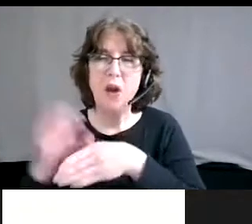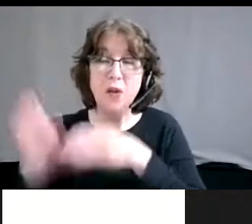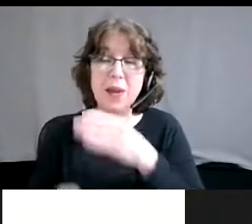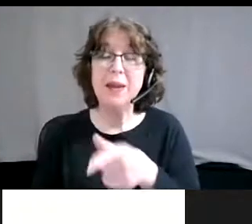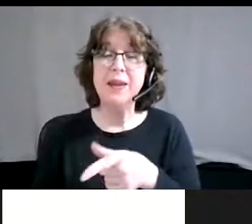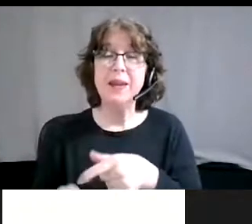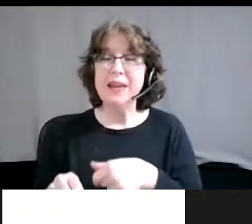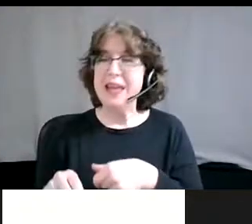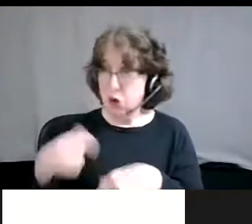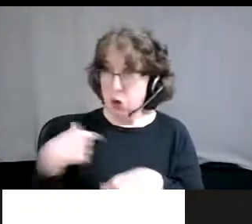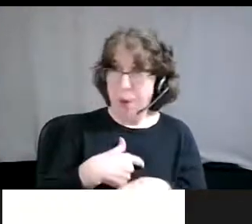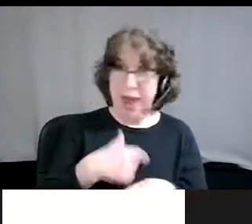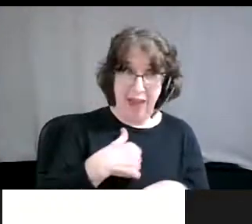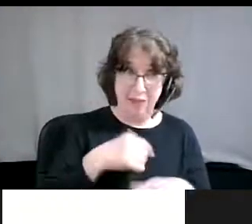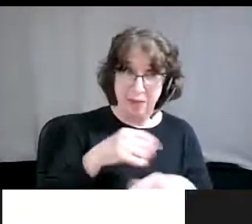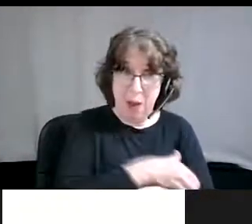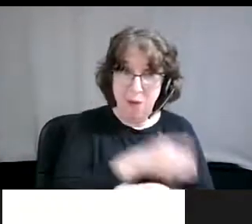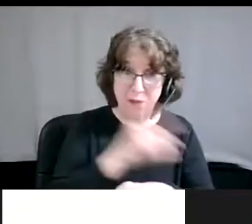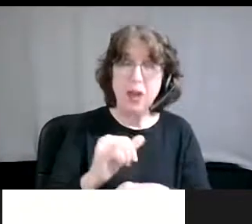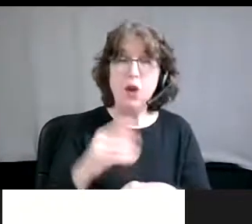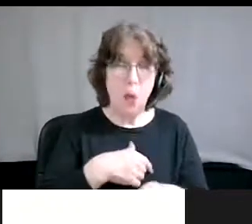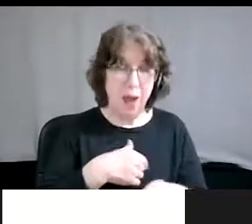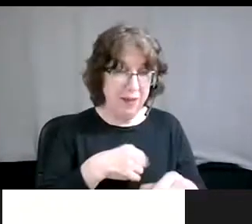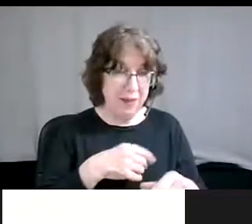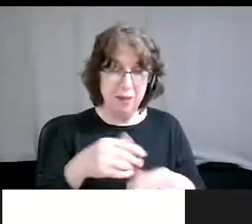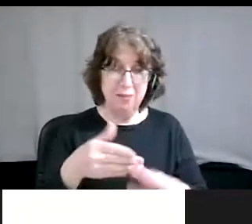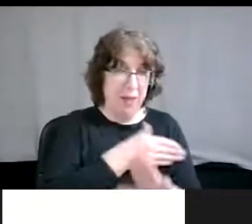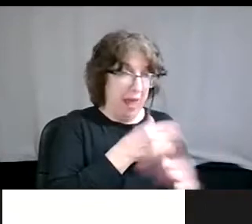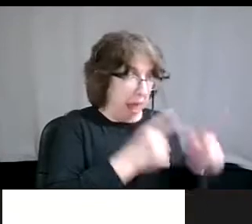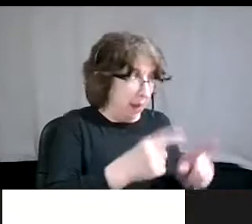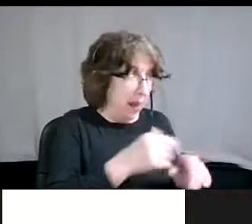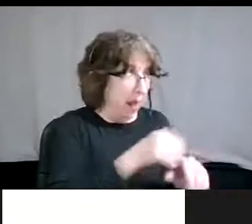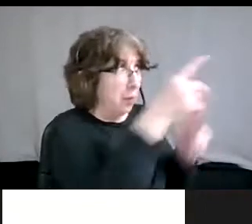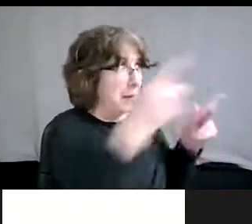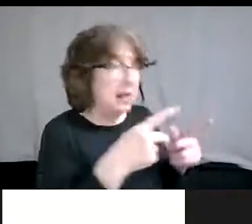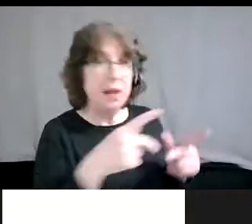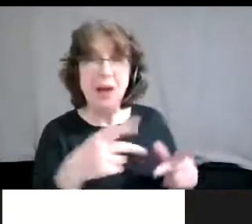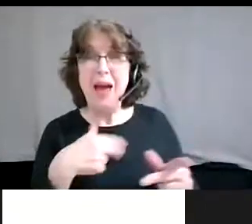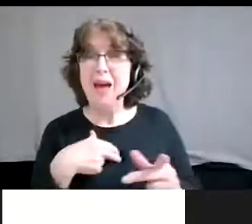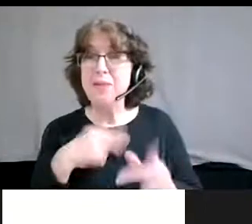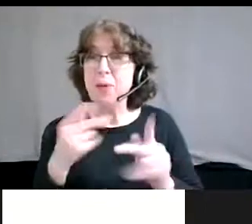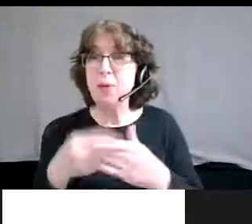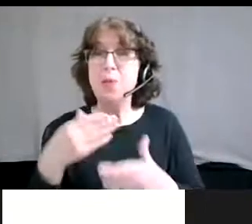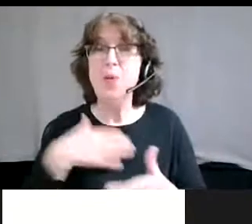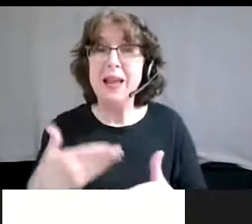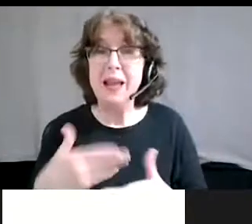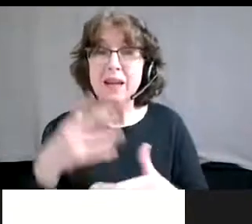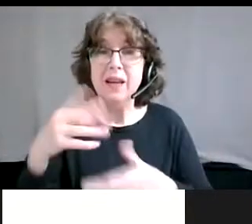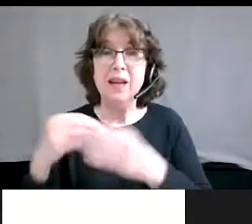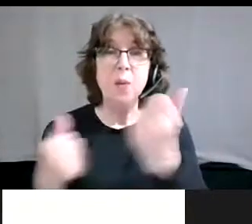have buy-in? Do you, have you, have you thought about the ways in which this, the organization perhaps may even,